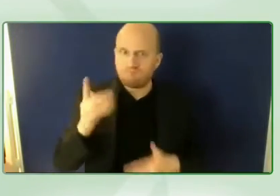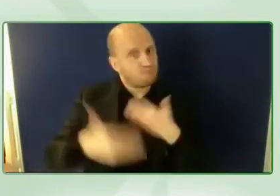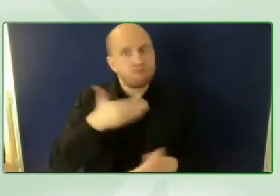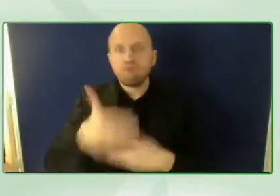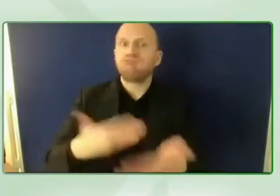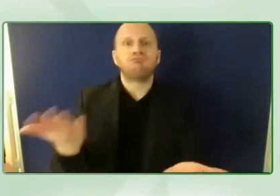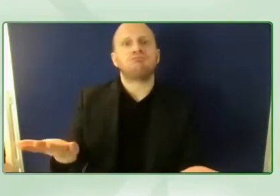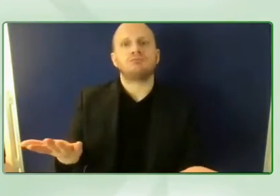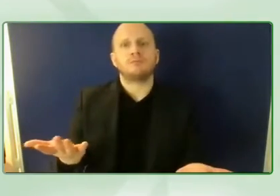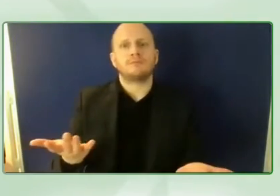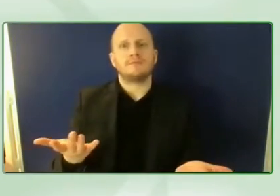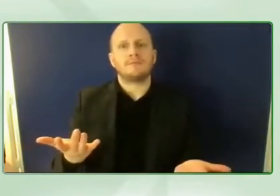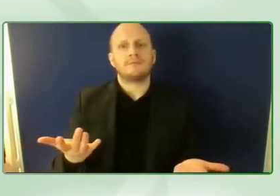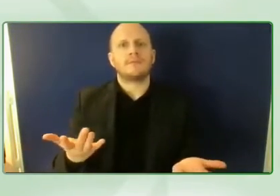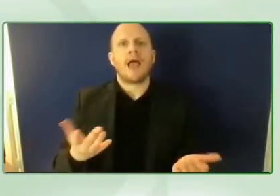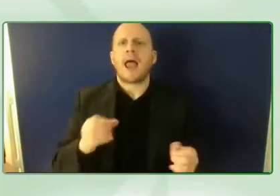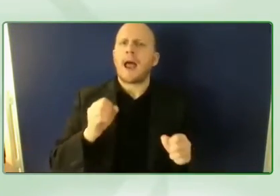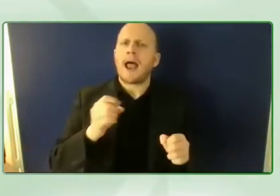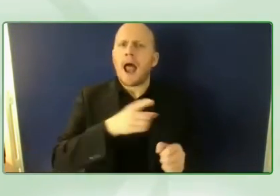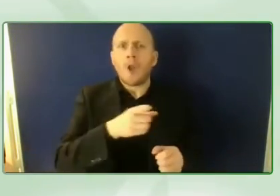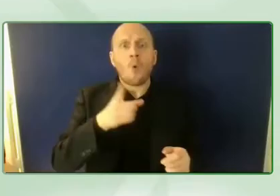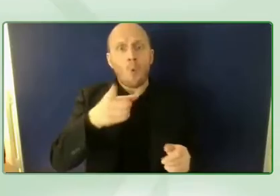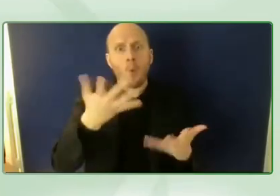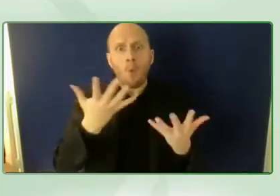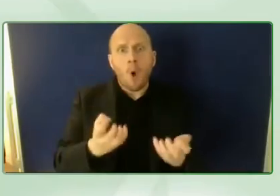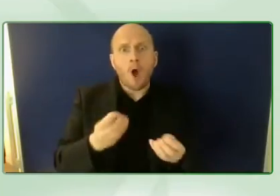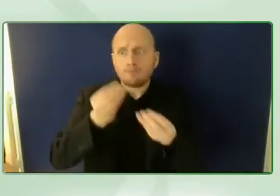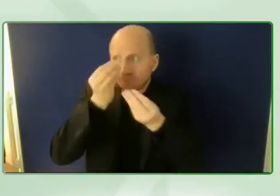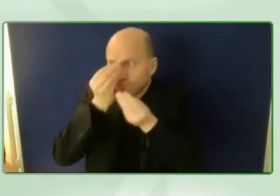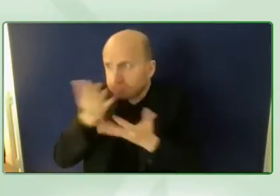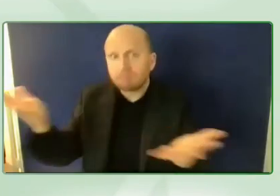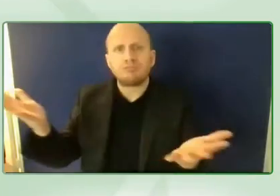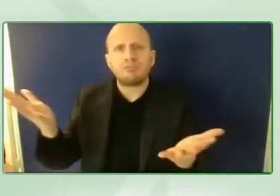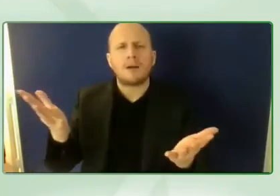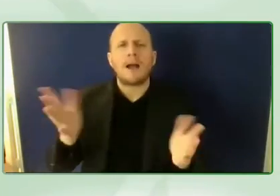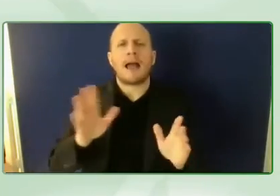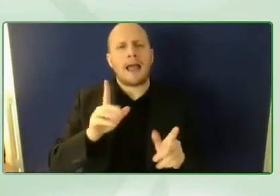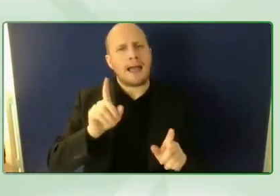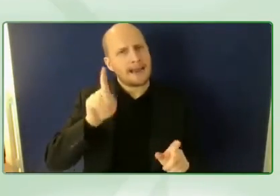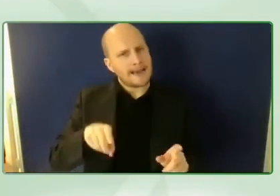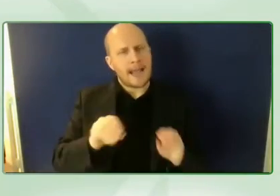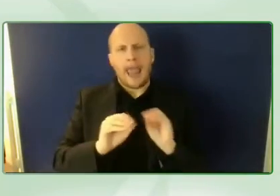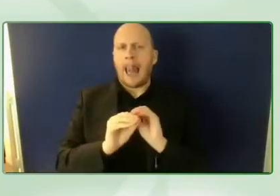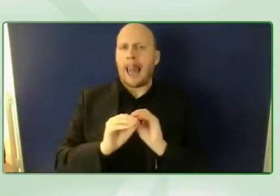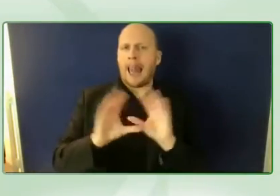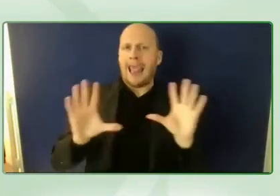and simple message that's the simple message hopefully from my side thank you